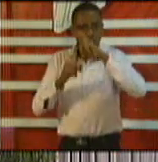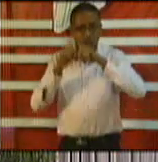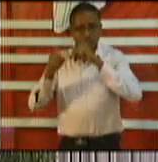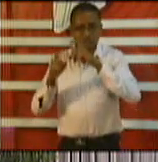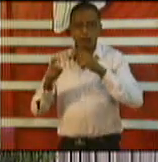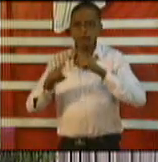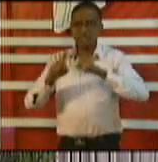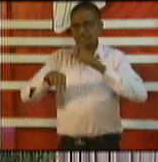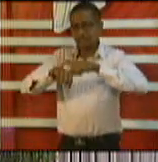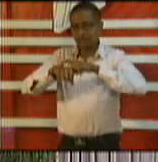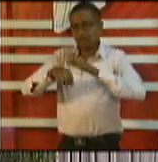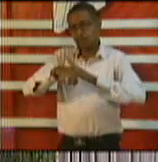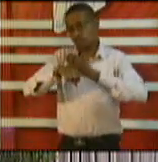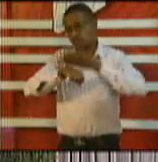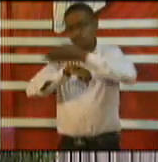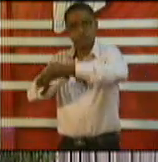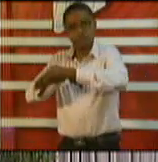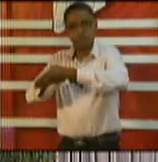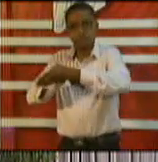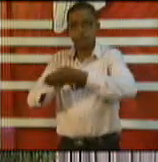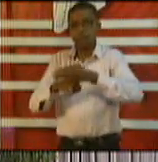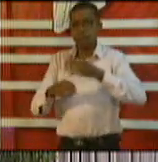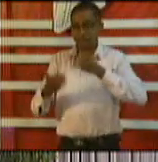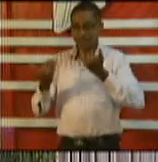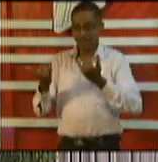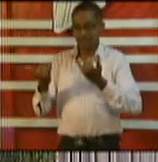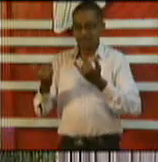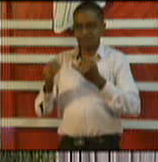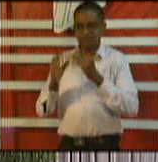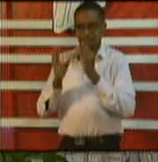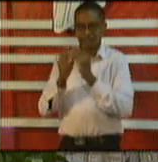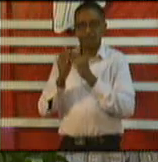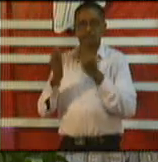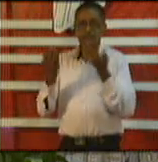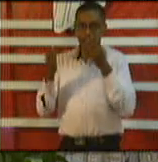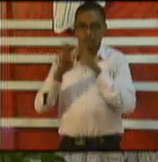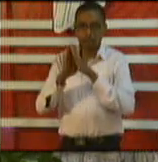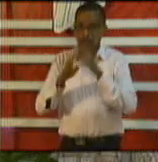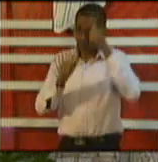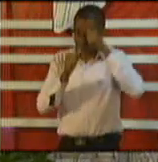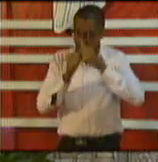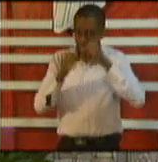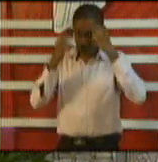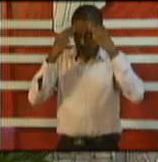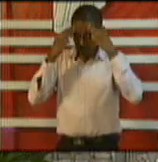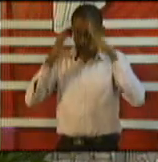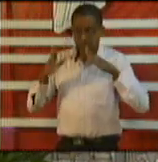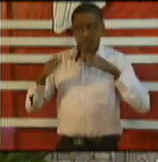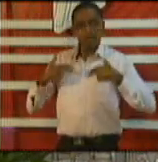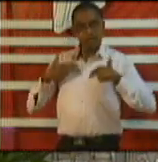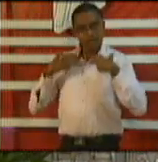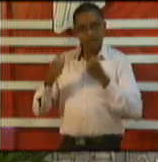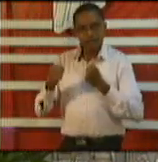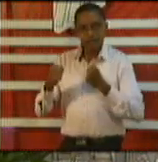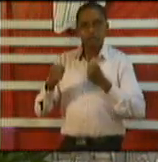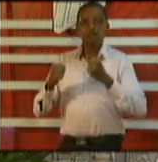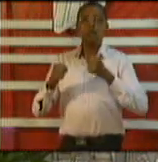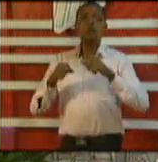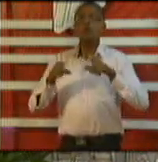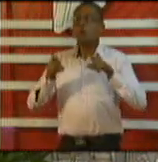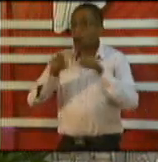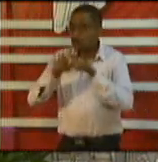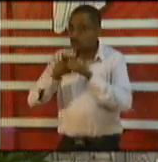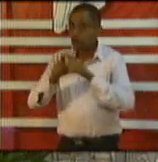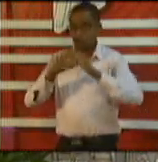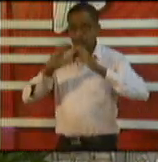virtual media conference do remember that the ministry of health and the ministry of communications are your only credible sources of government information